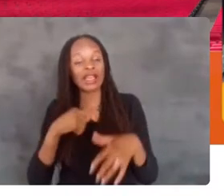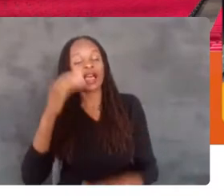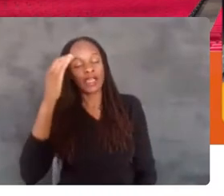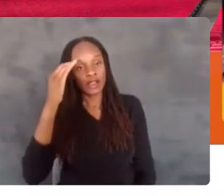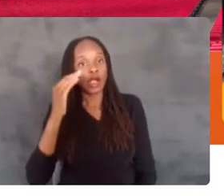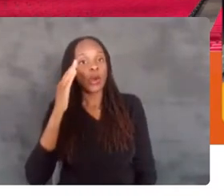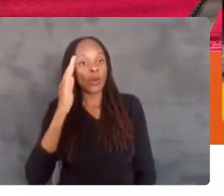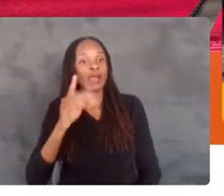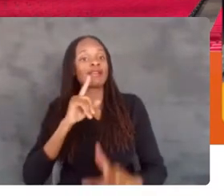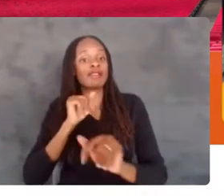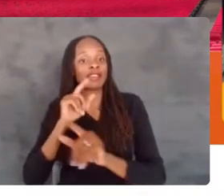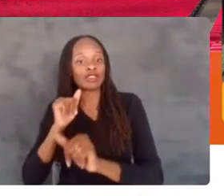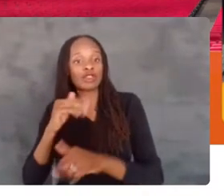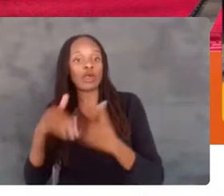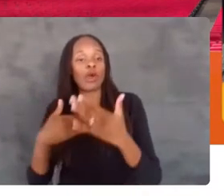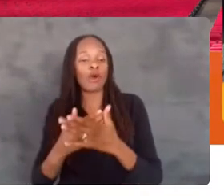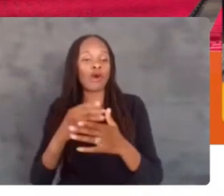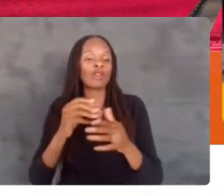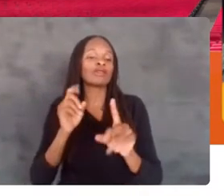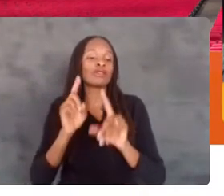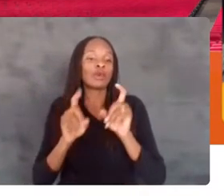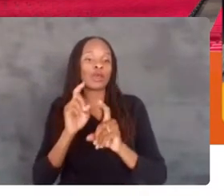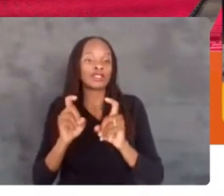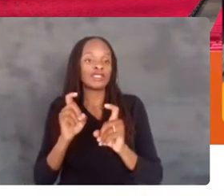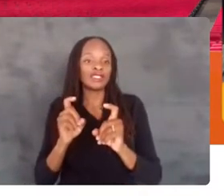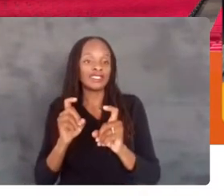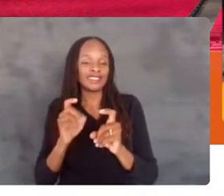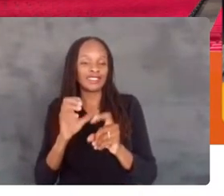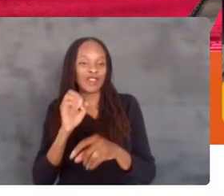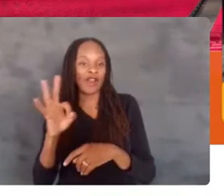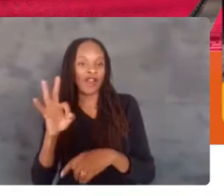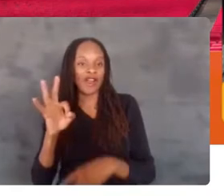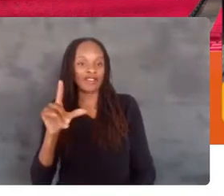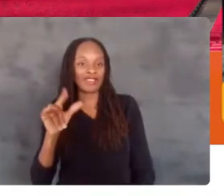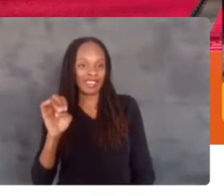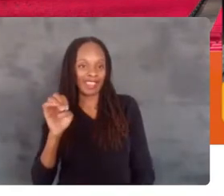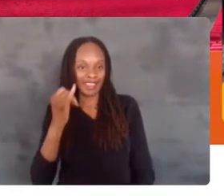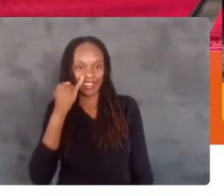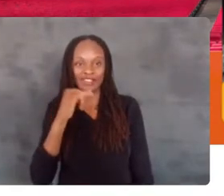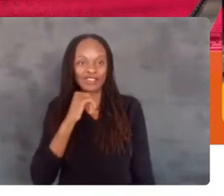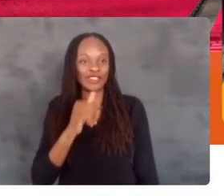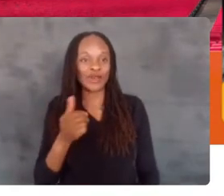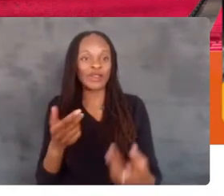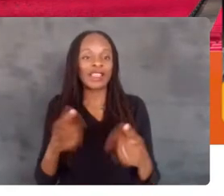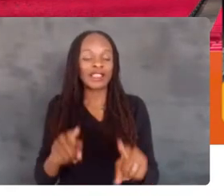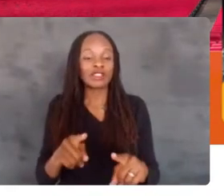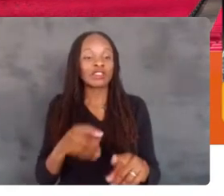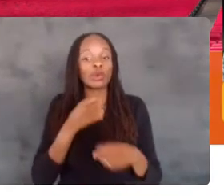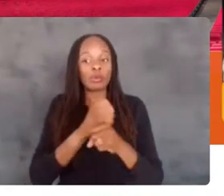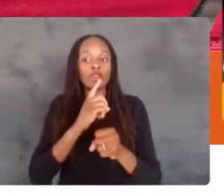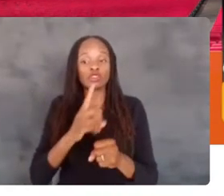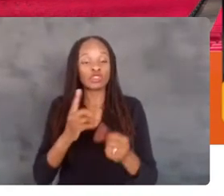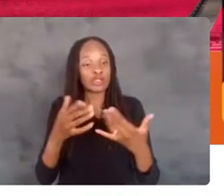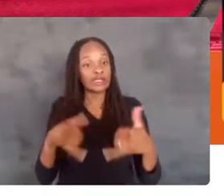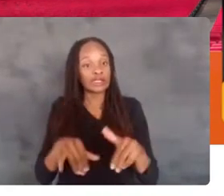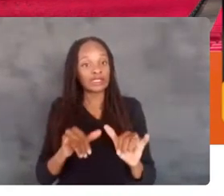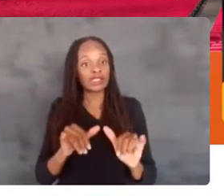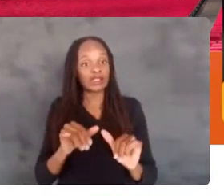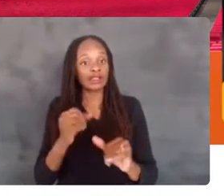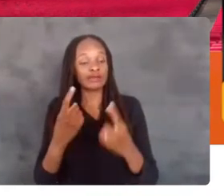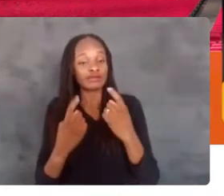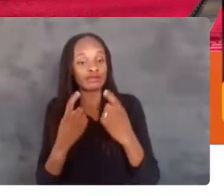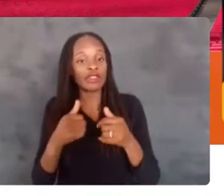all those questions offline, too, if we don't get to them. So, you know, make sure to still ask those and to follow us online